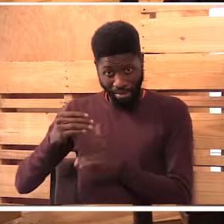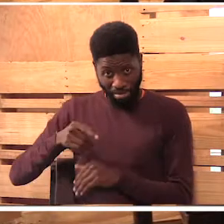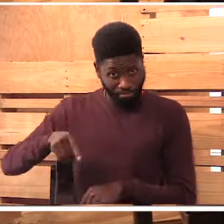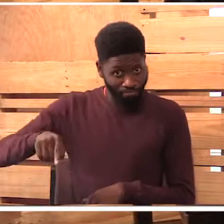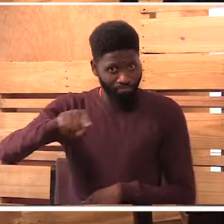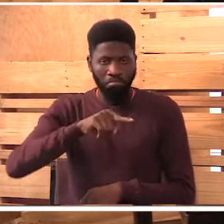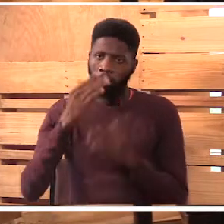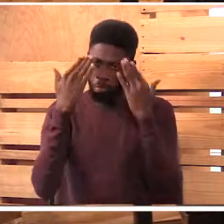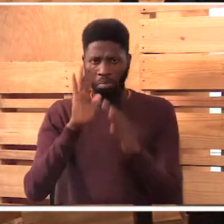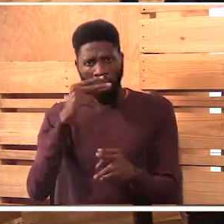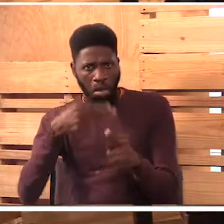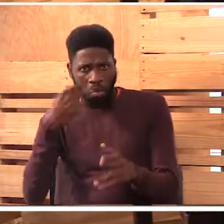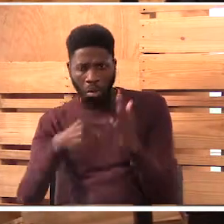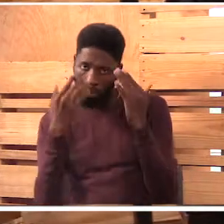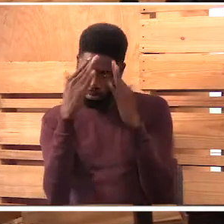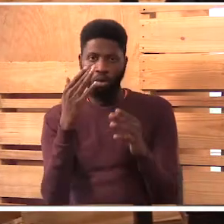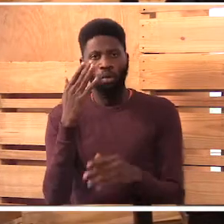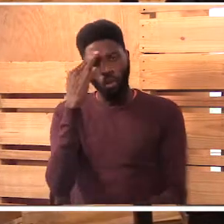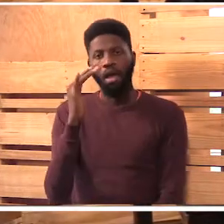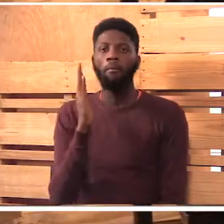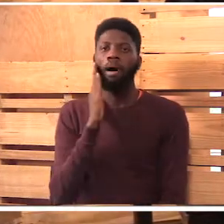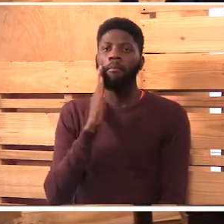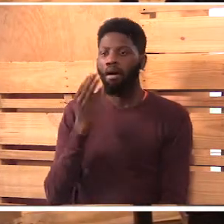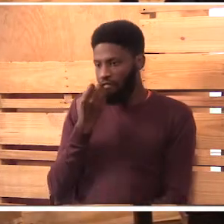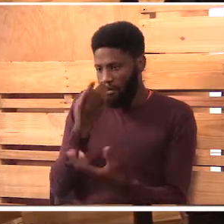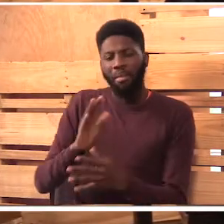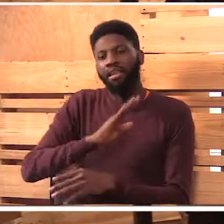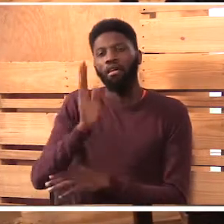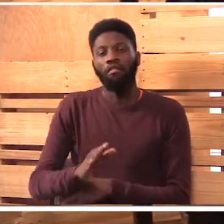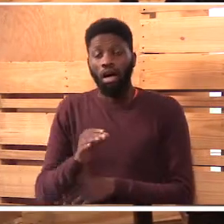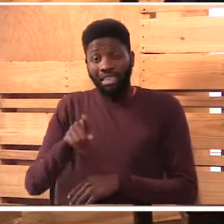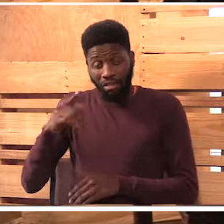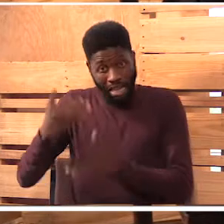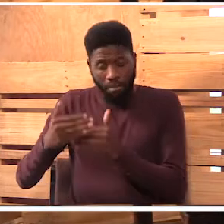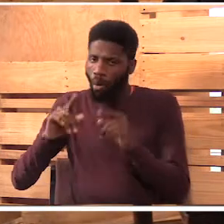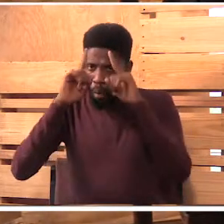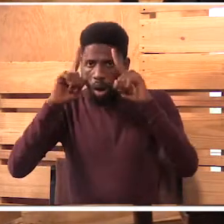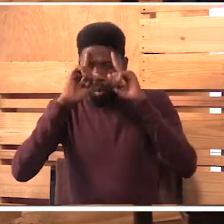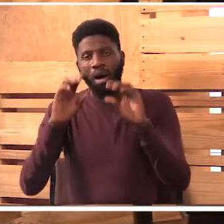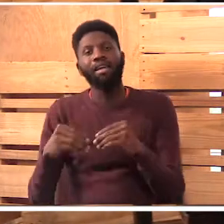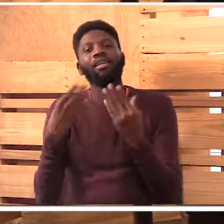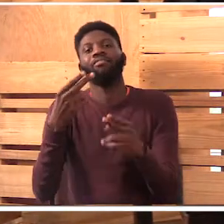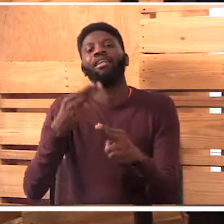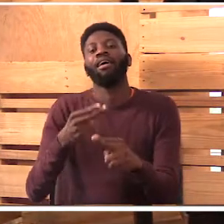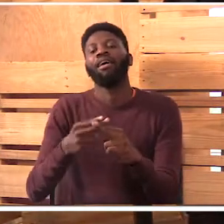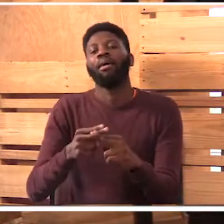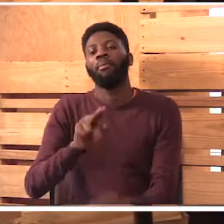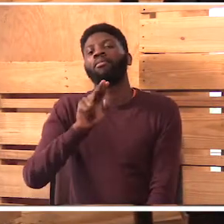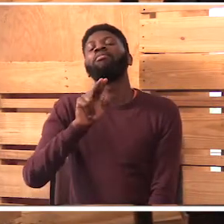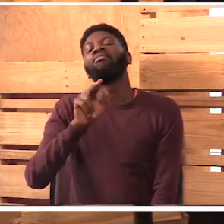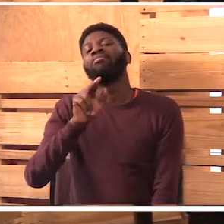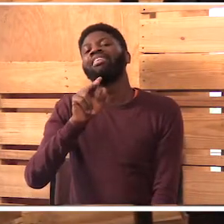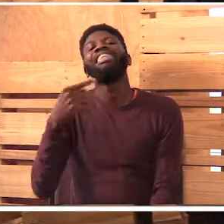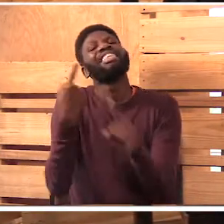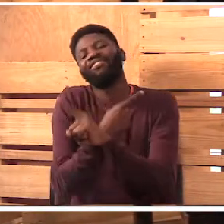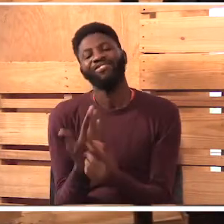her name, because the mother never told them the name. So they gave her a name, Nancy, which a different name.